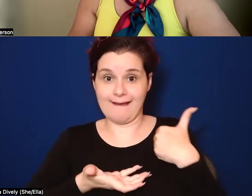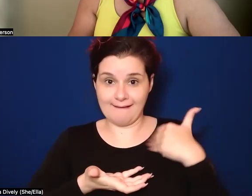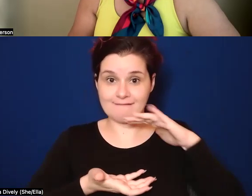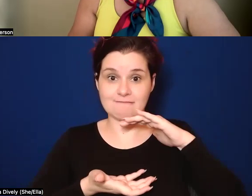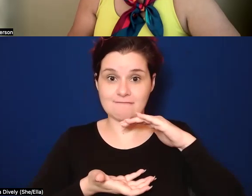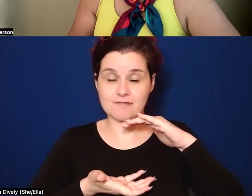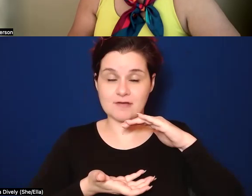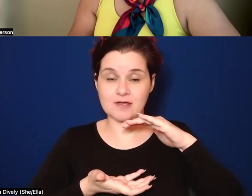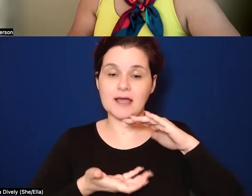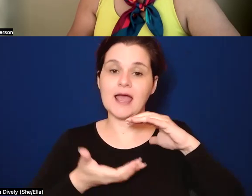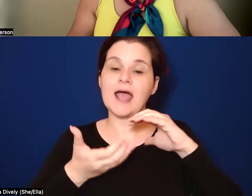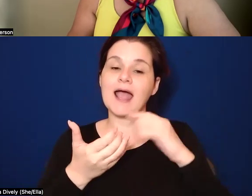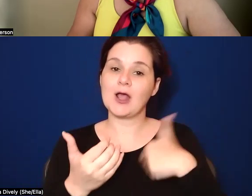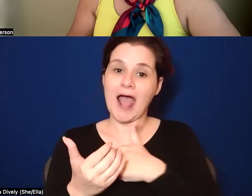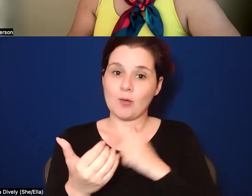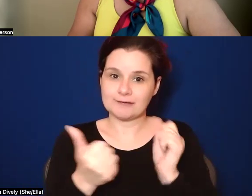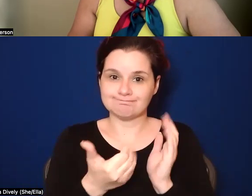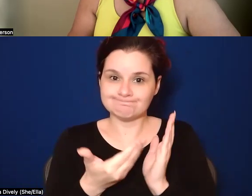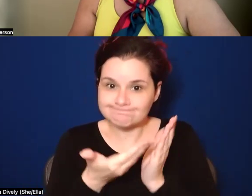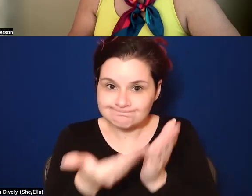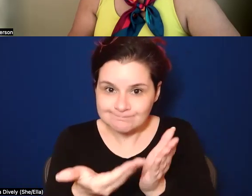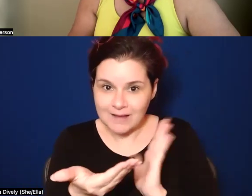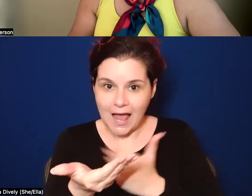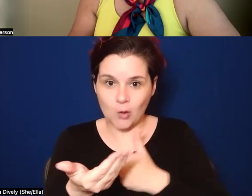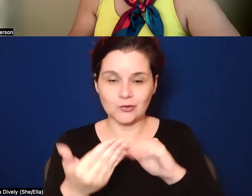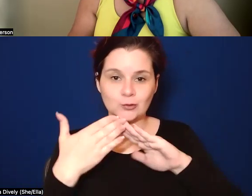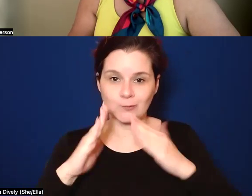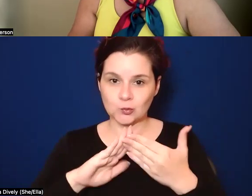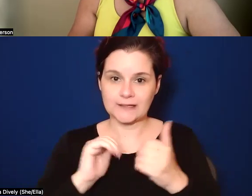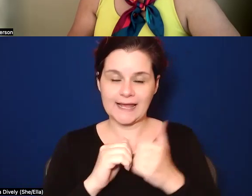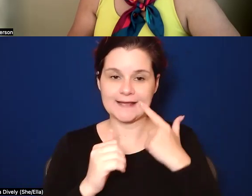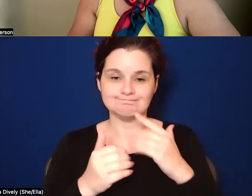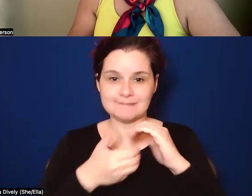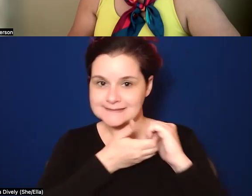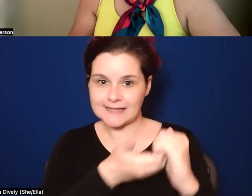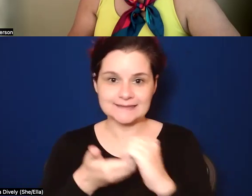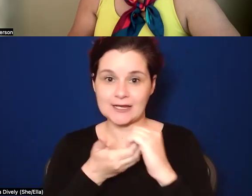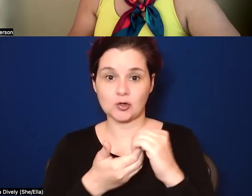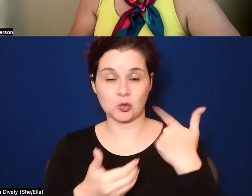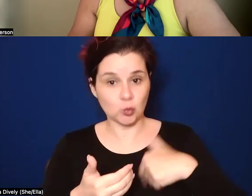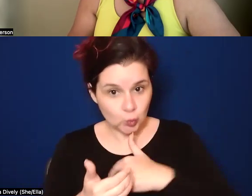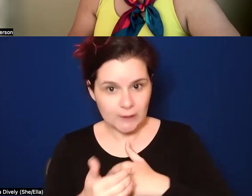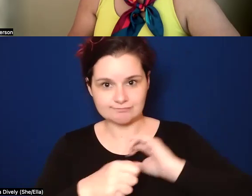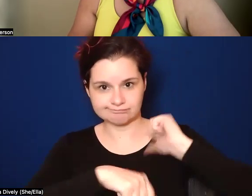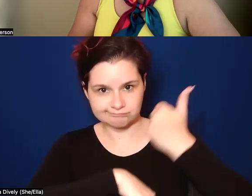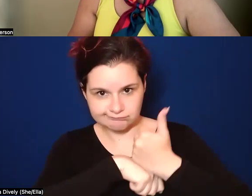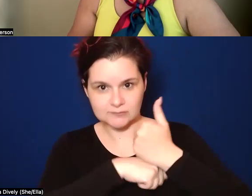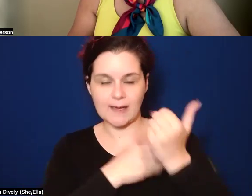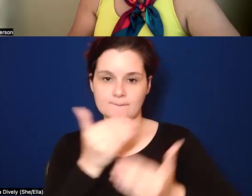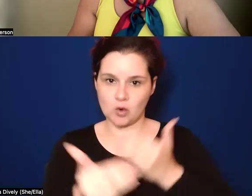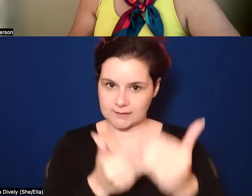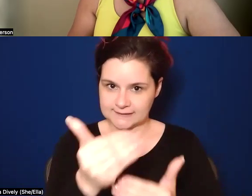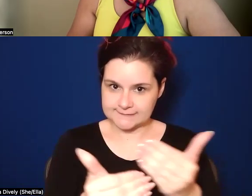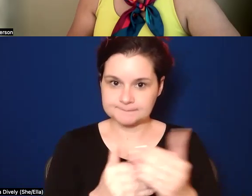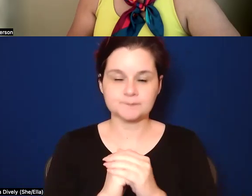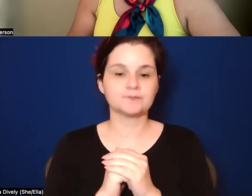the way that we carry that in our community, right? And solidarity, like we define that process, um,